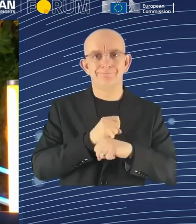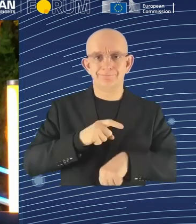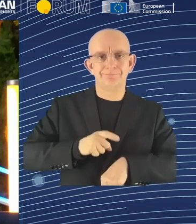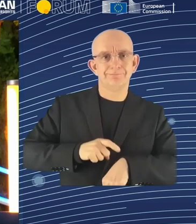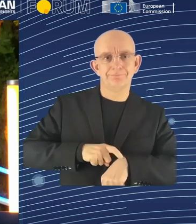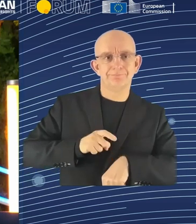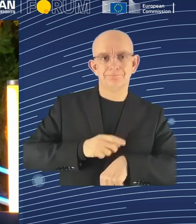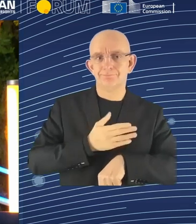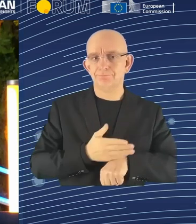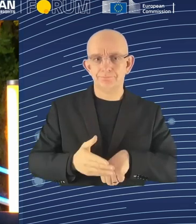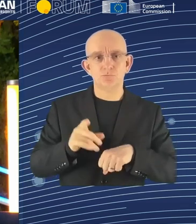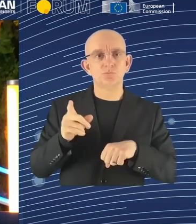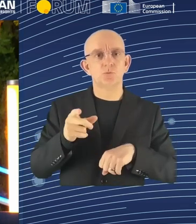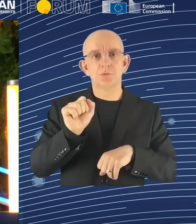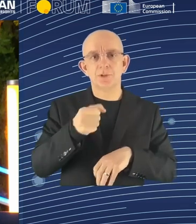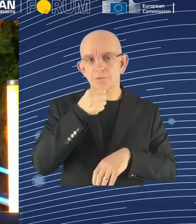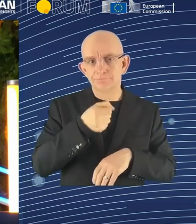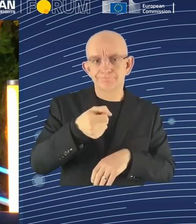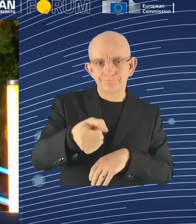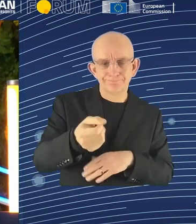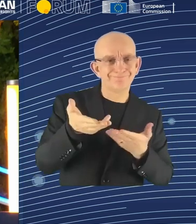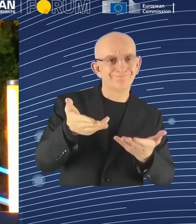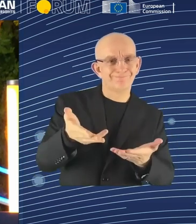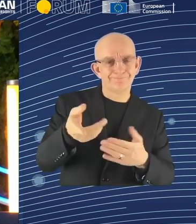Anybody has the mic? We don't have the mic.